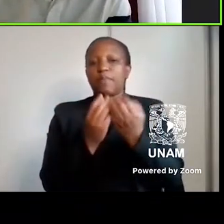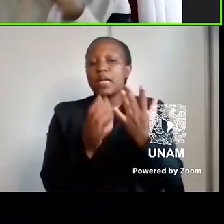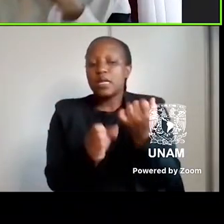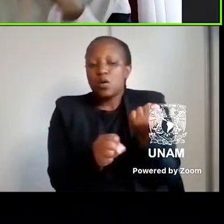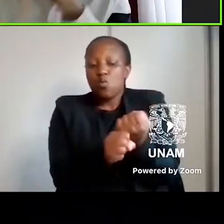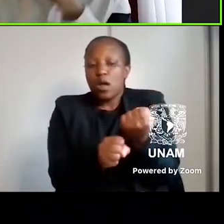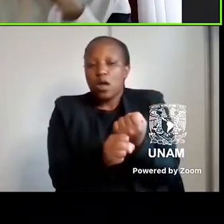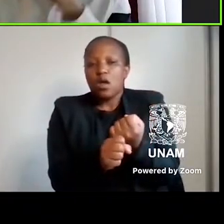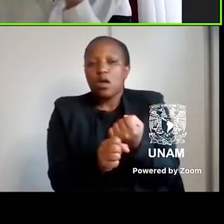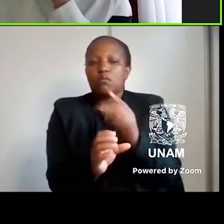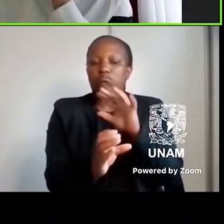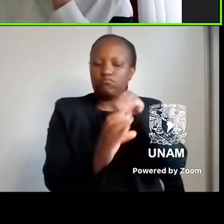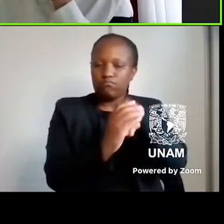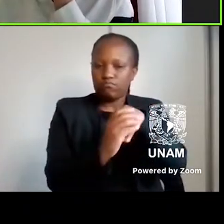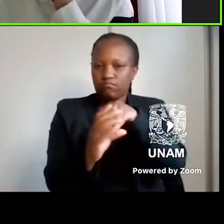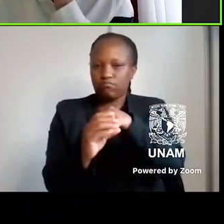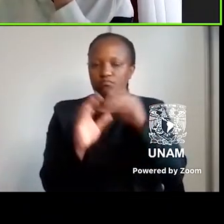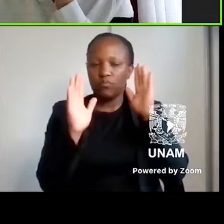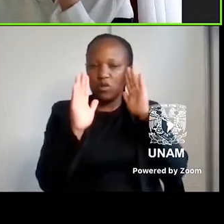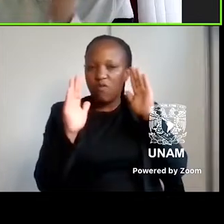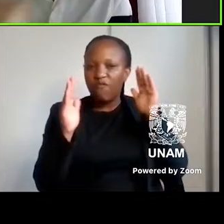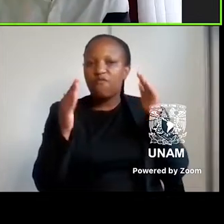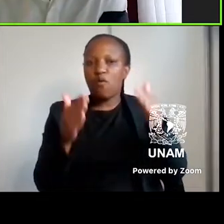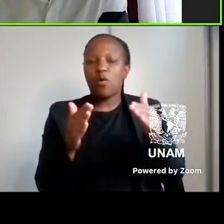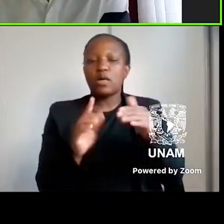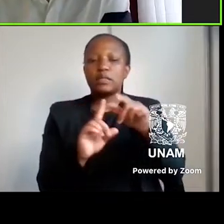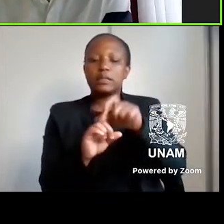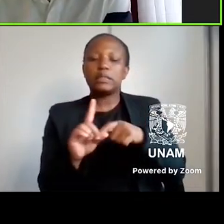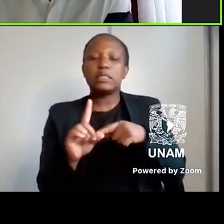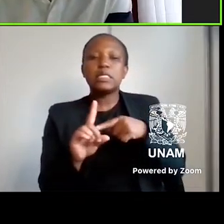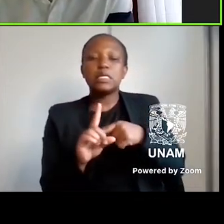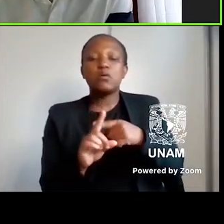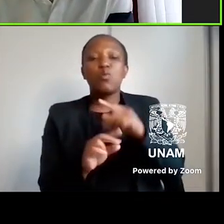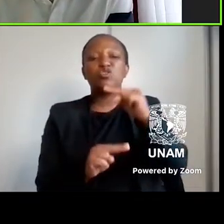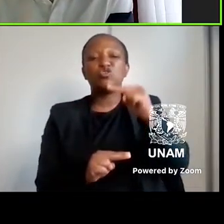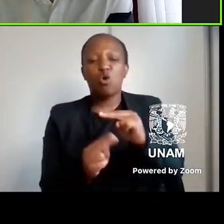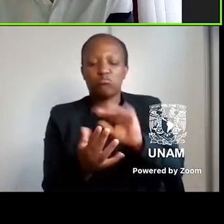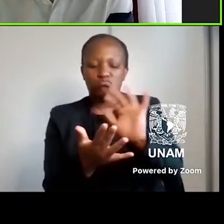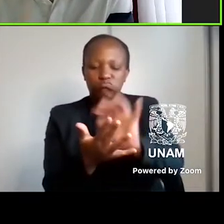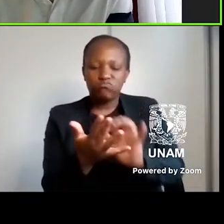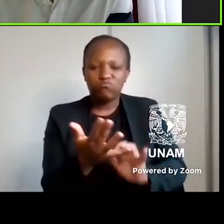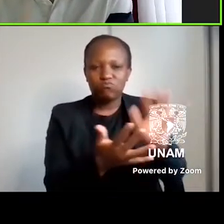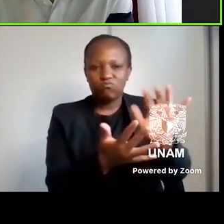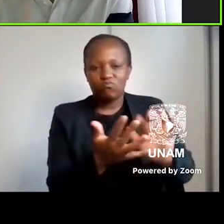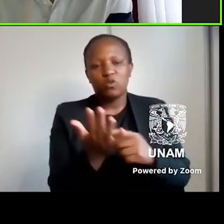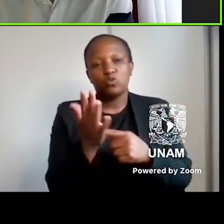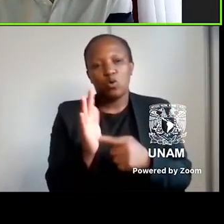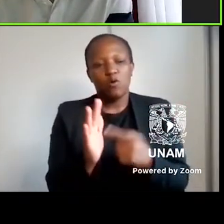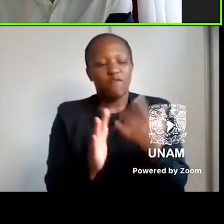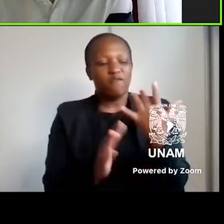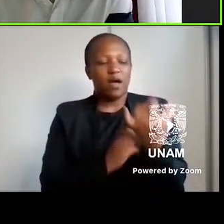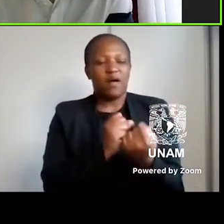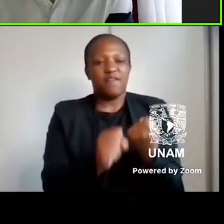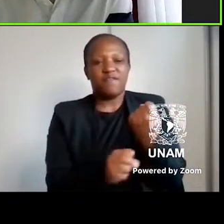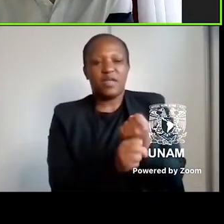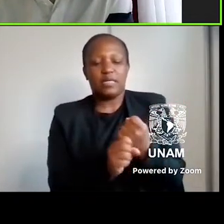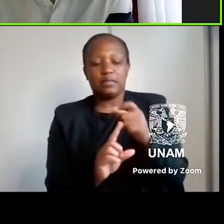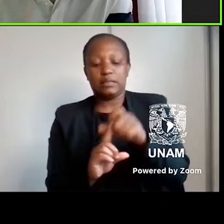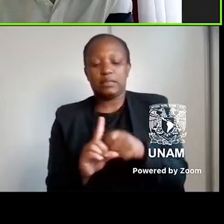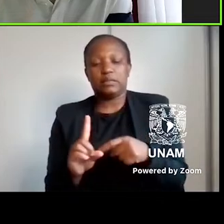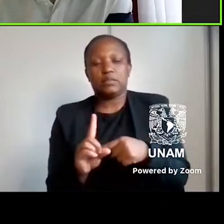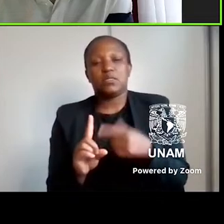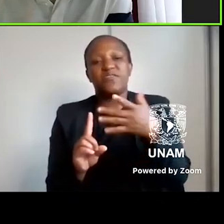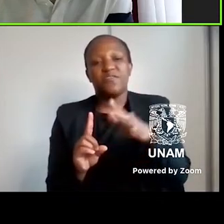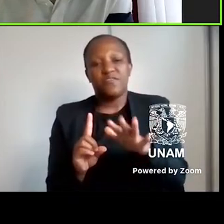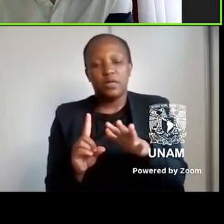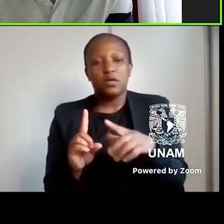My particular focus is on how he expresses this in short fiction. In the past five years, Fred Kumalo has released two anthologies